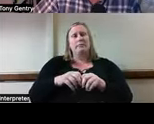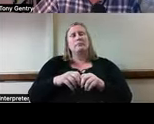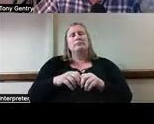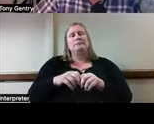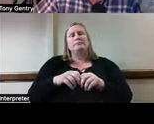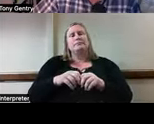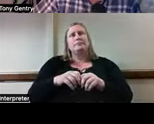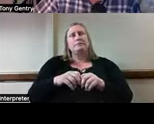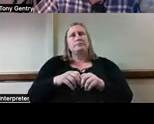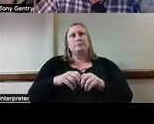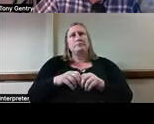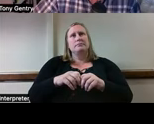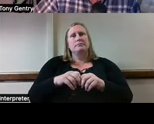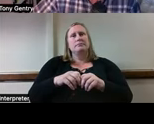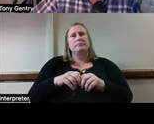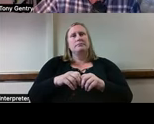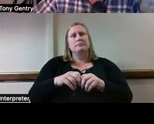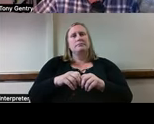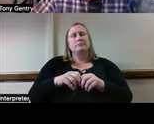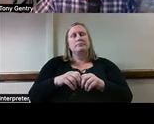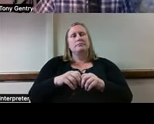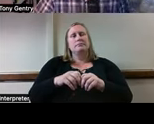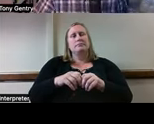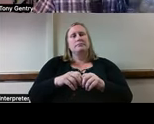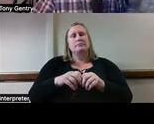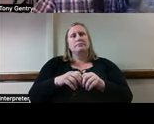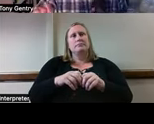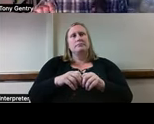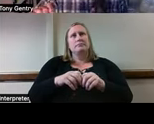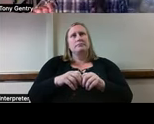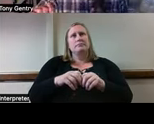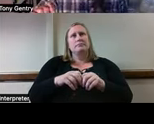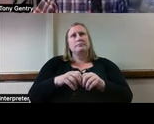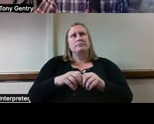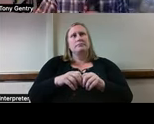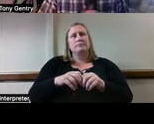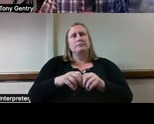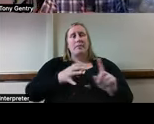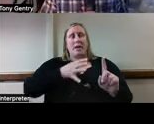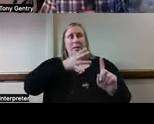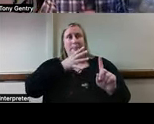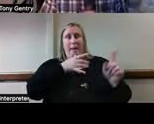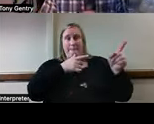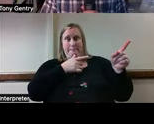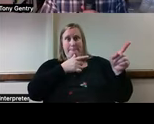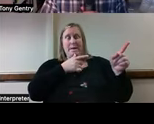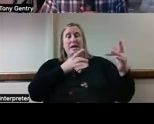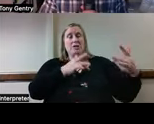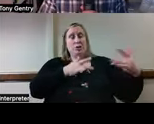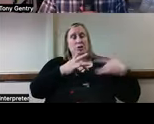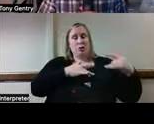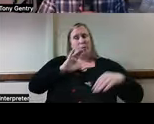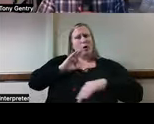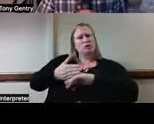thinking about regarding the problem is the, the mother is concerned about her daughter